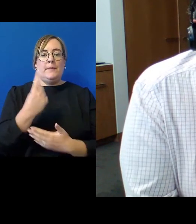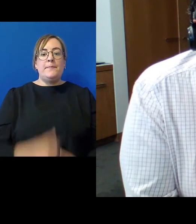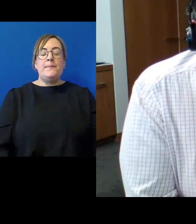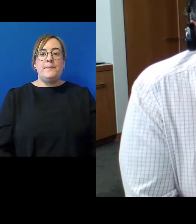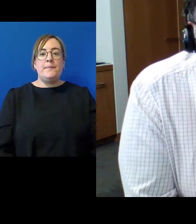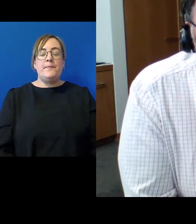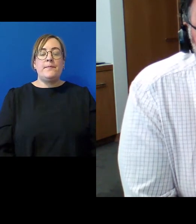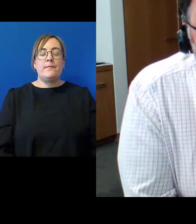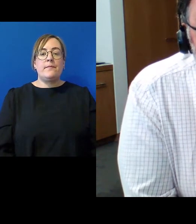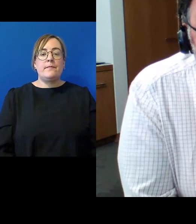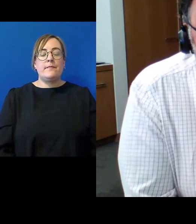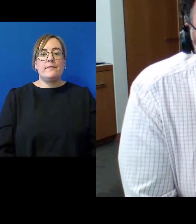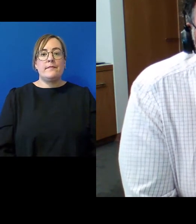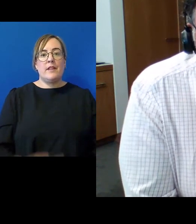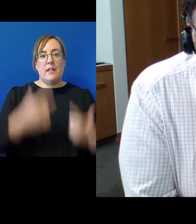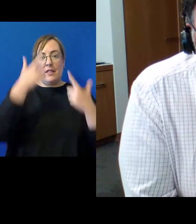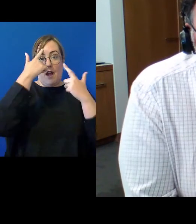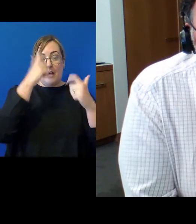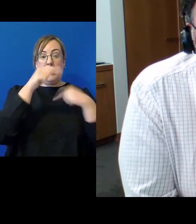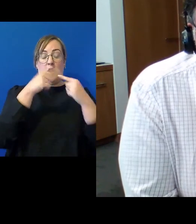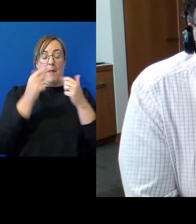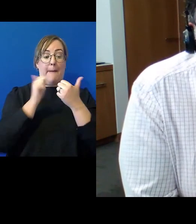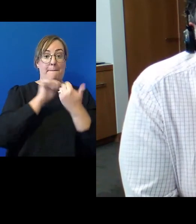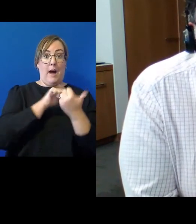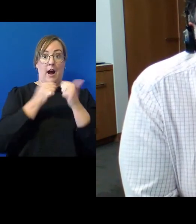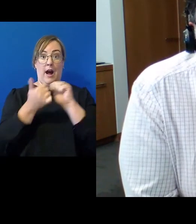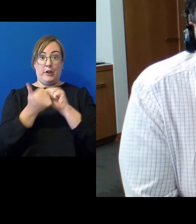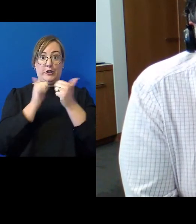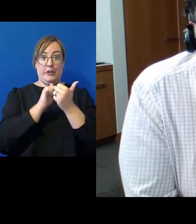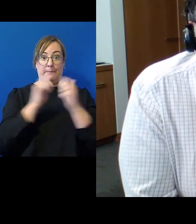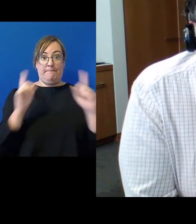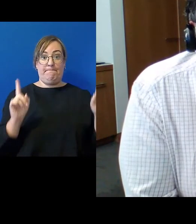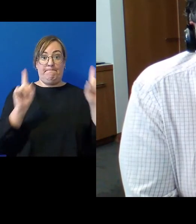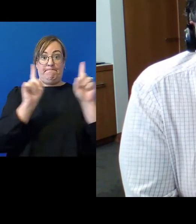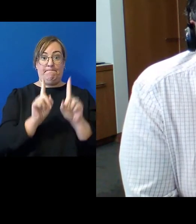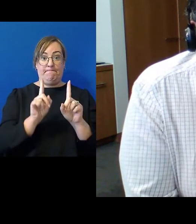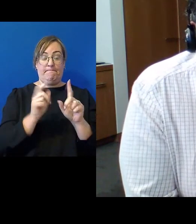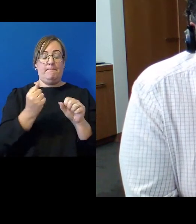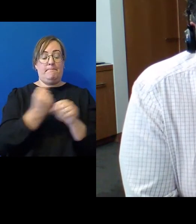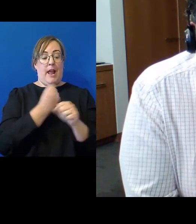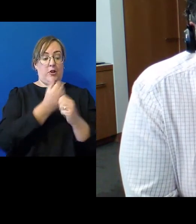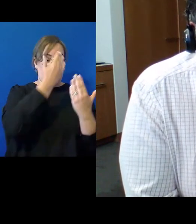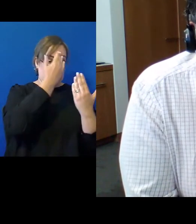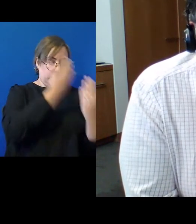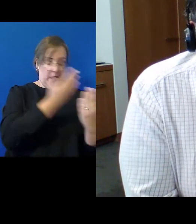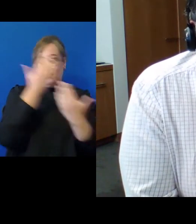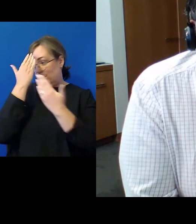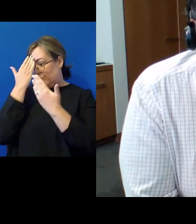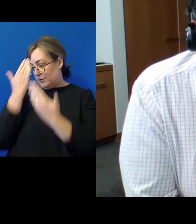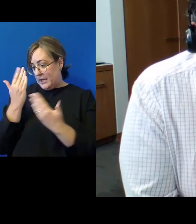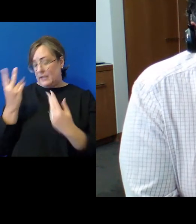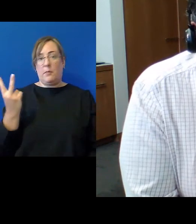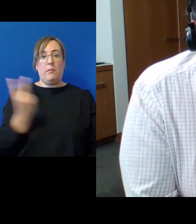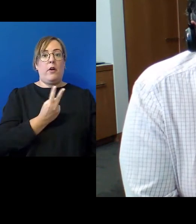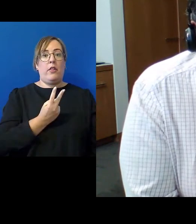the idea of partnership creates that kind of mutual respect or